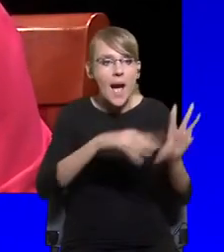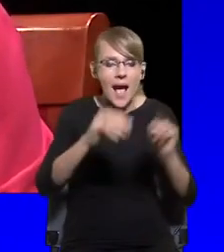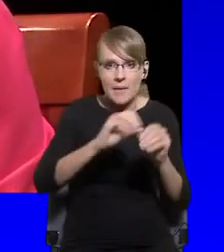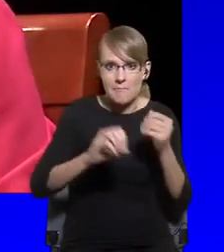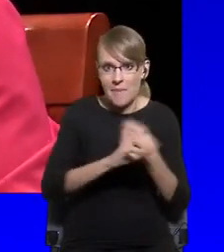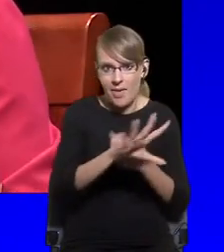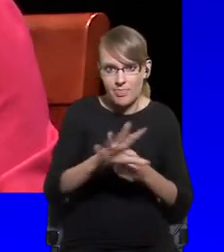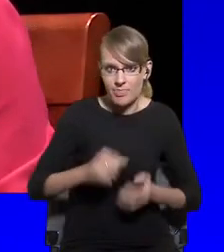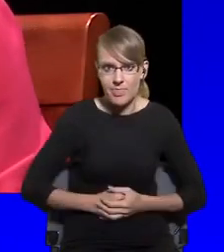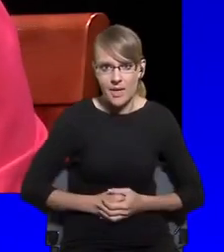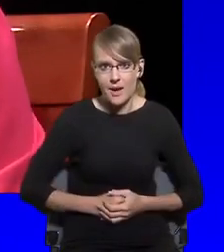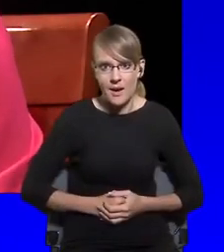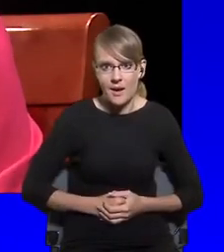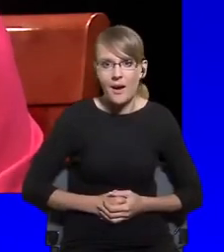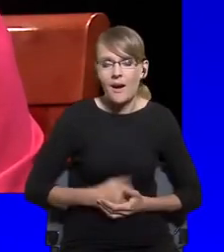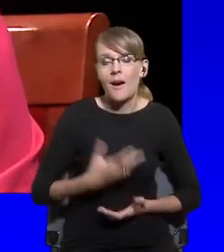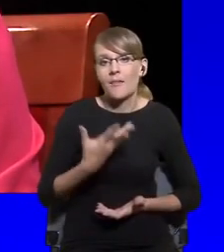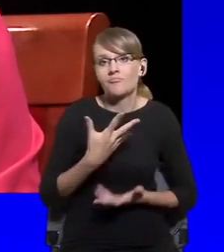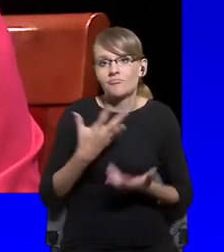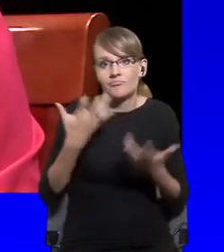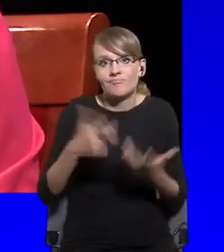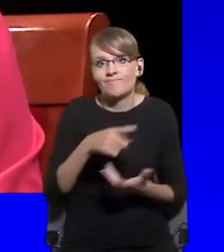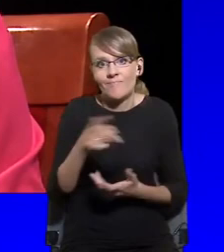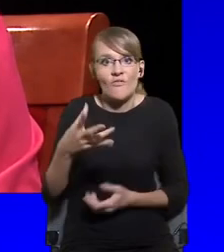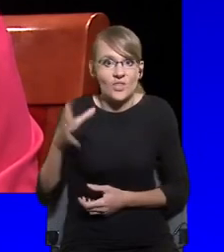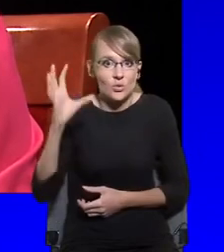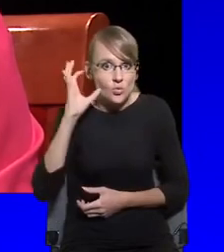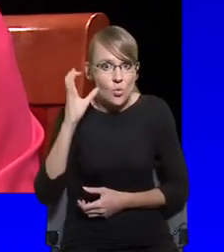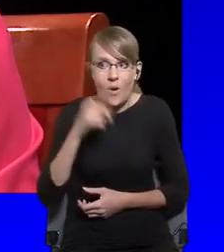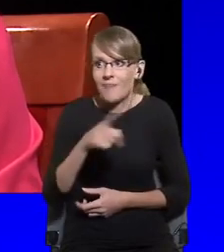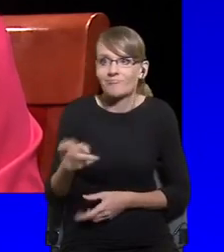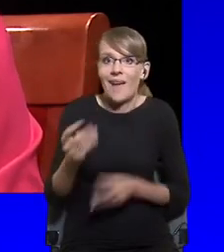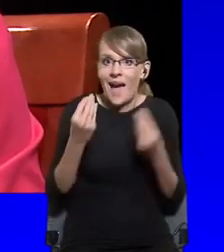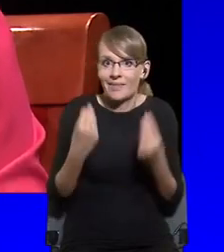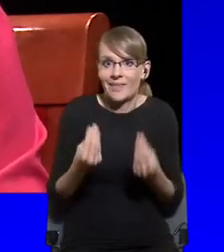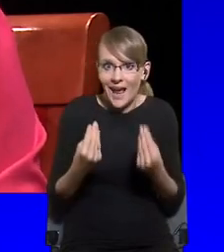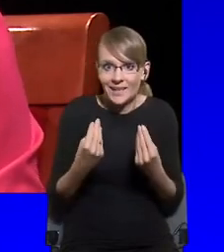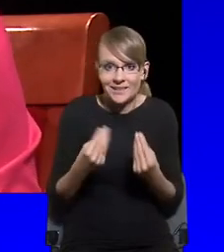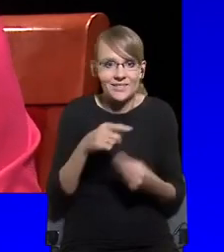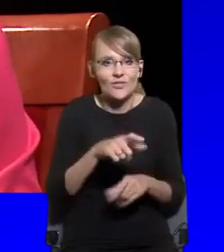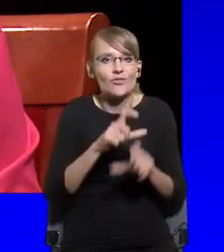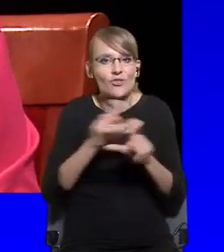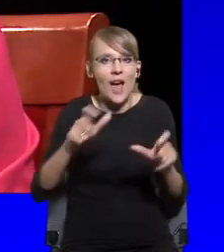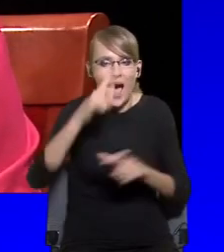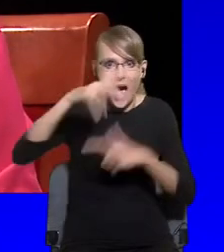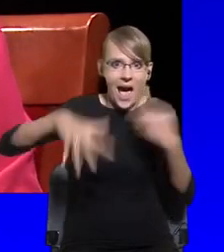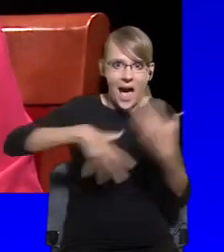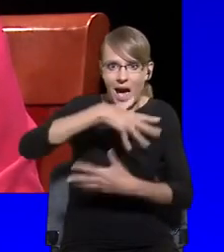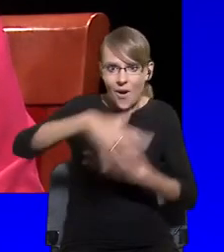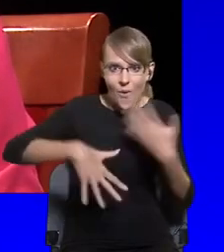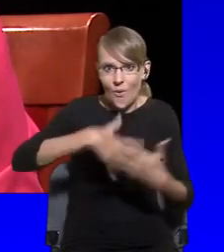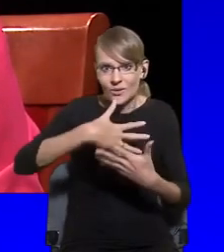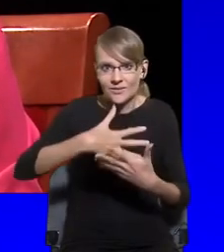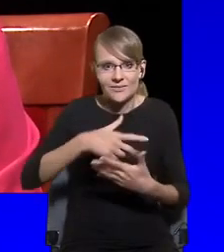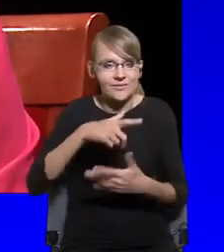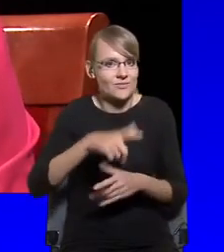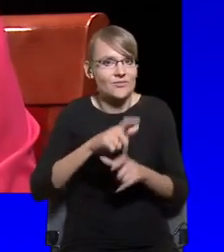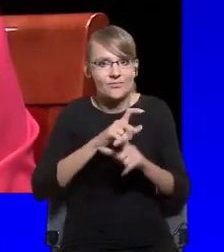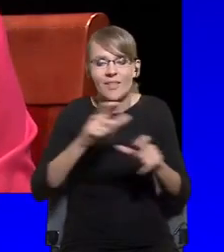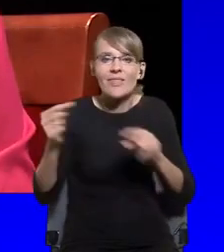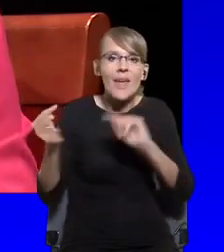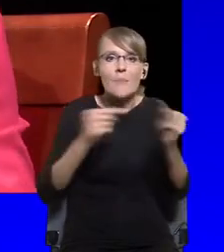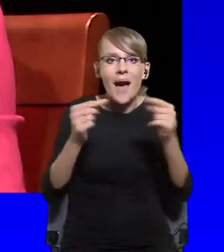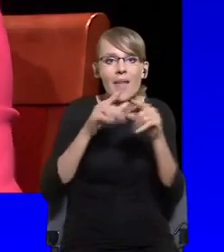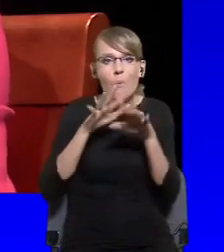to be heard in the chaotic sphere of public debate that we are having